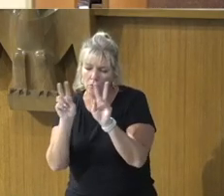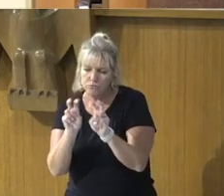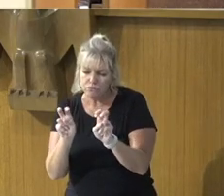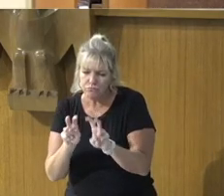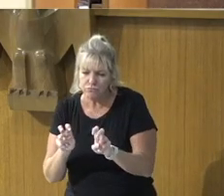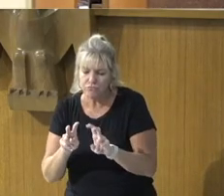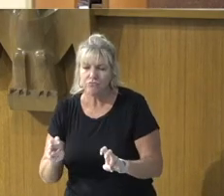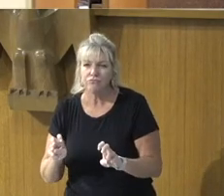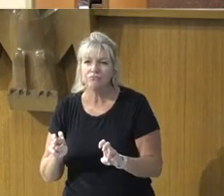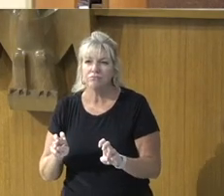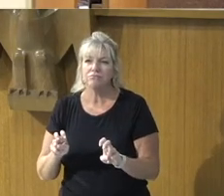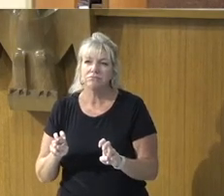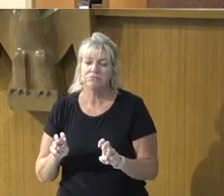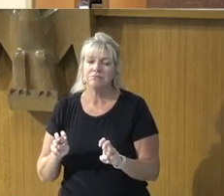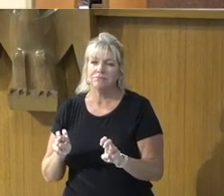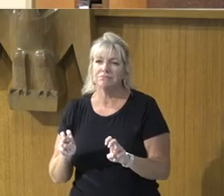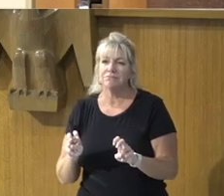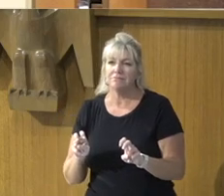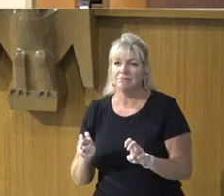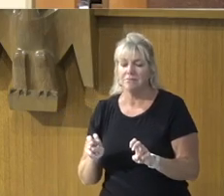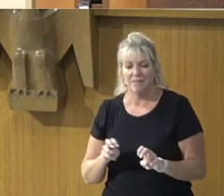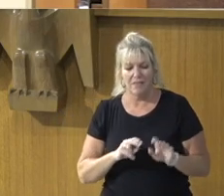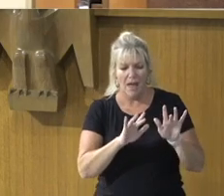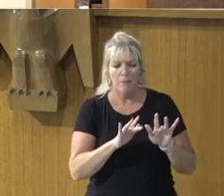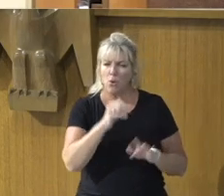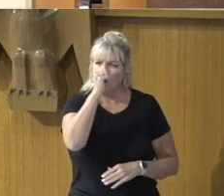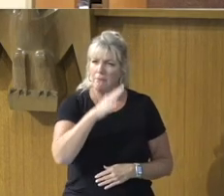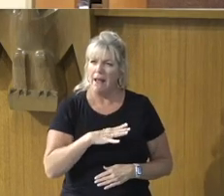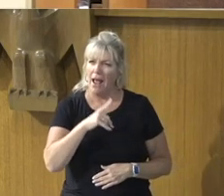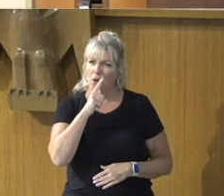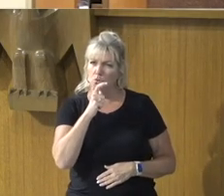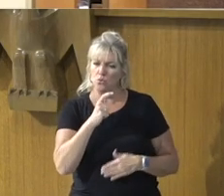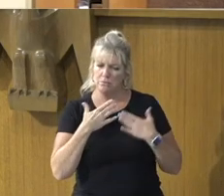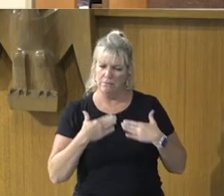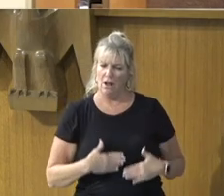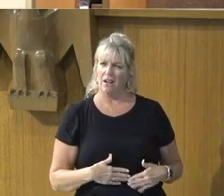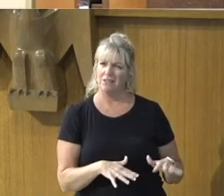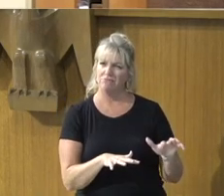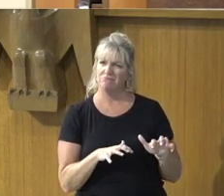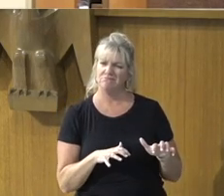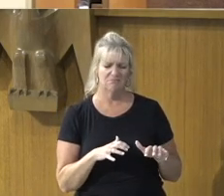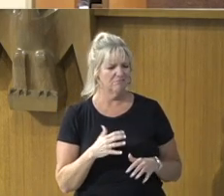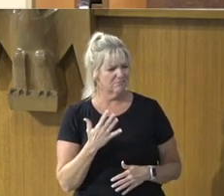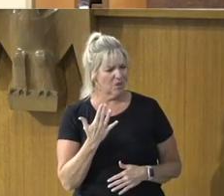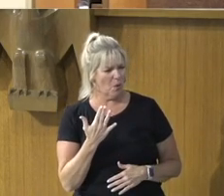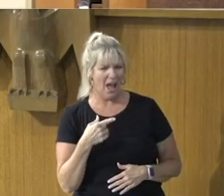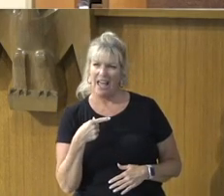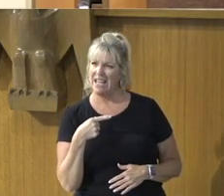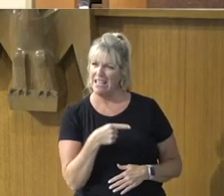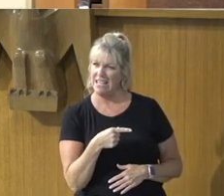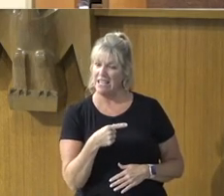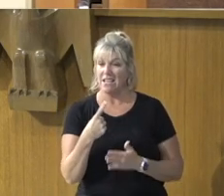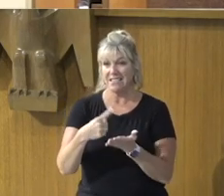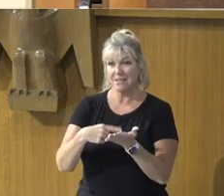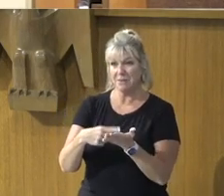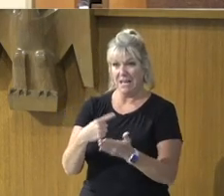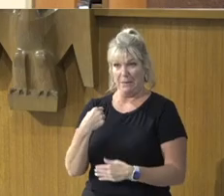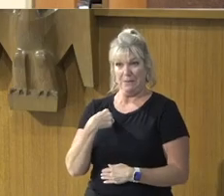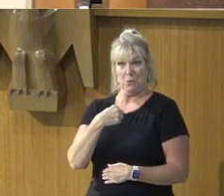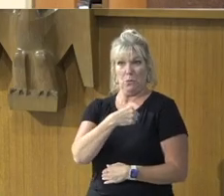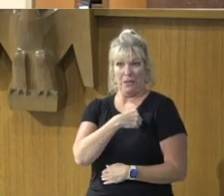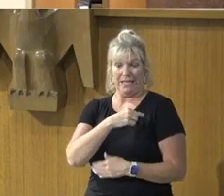situation, With the poor paralytic, To see why he, And sometimes we, Can get so,